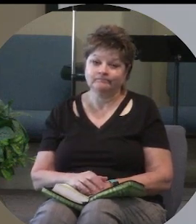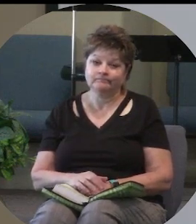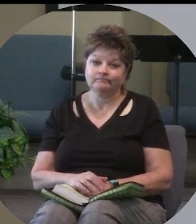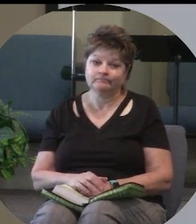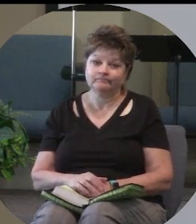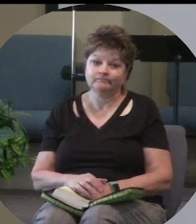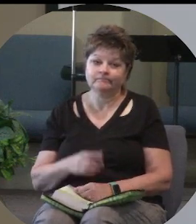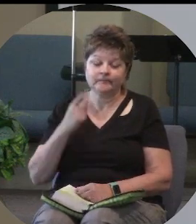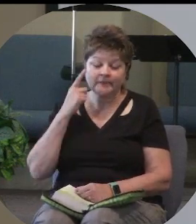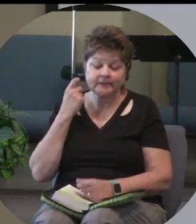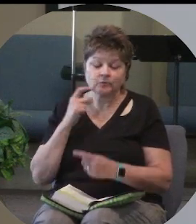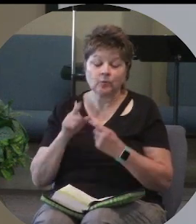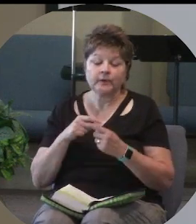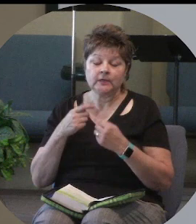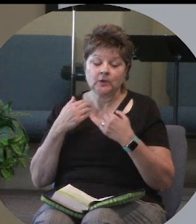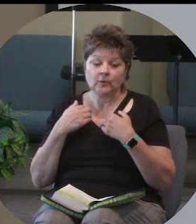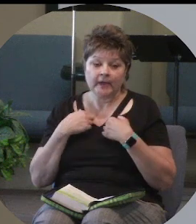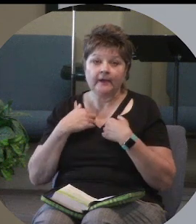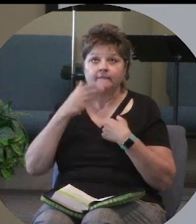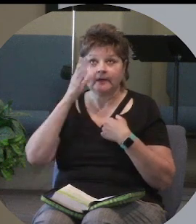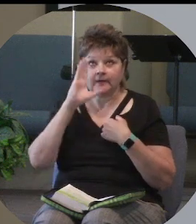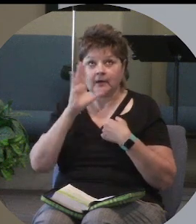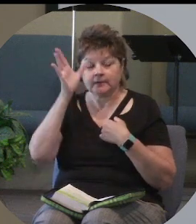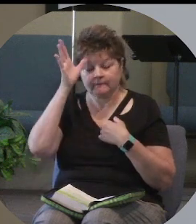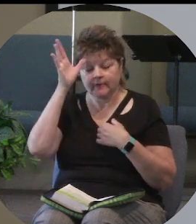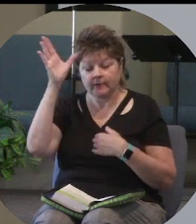because when you have God the father